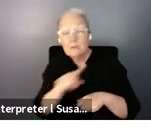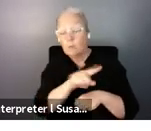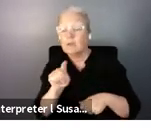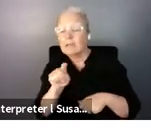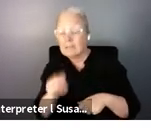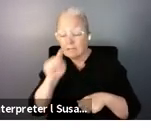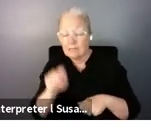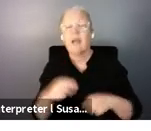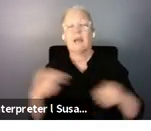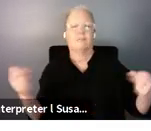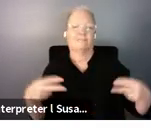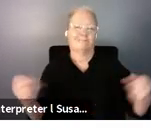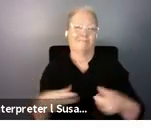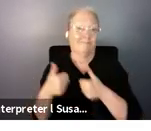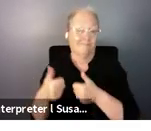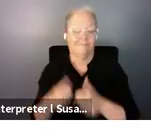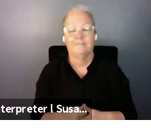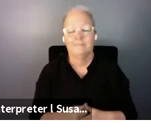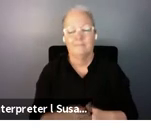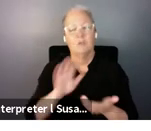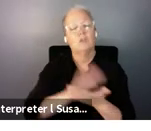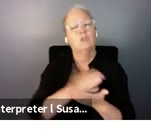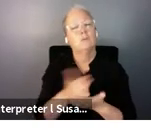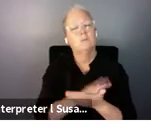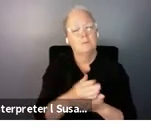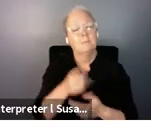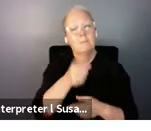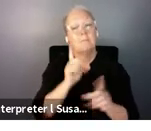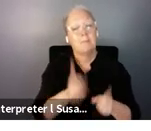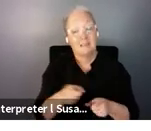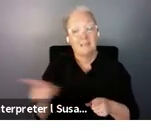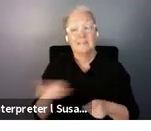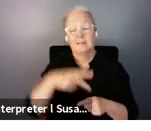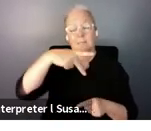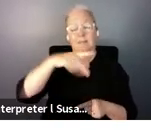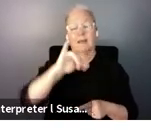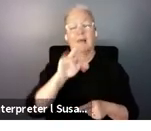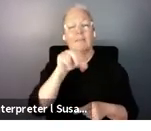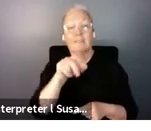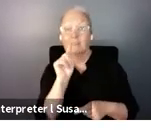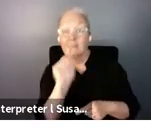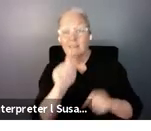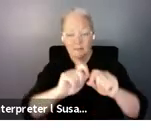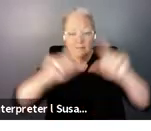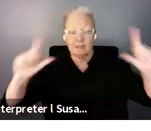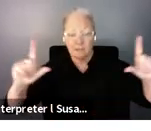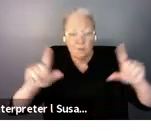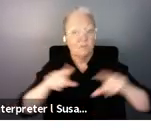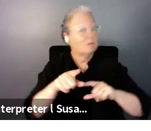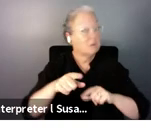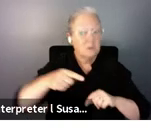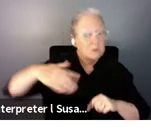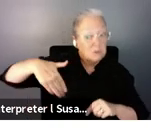And the sign language interpreters should be pinned, but if you do want to pin their screen, you can go to the three dots at the top of the screen